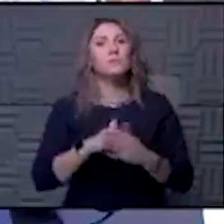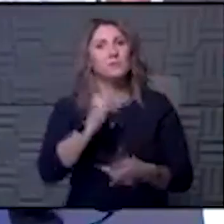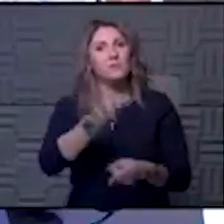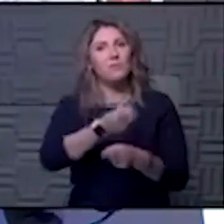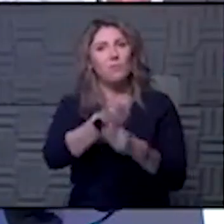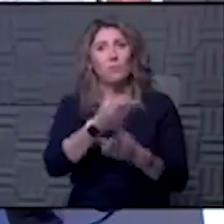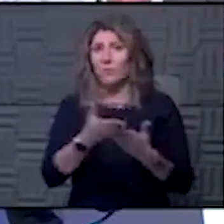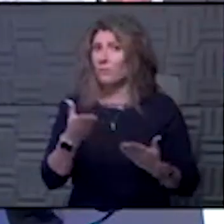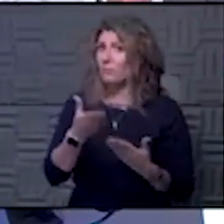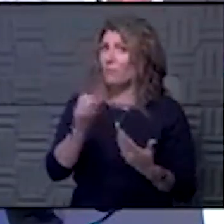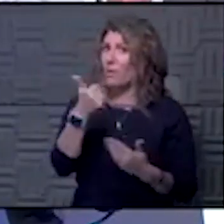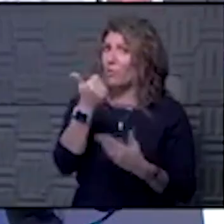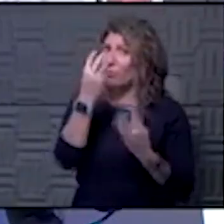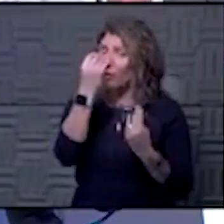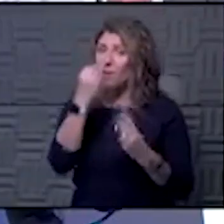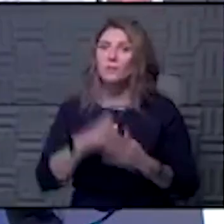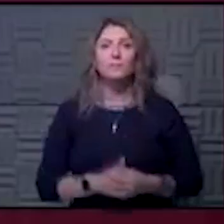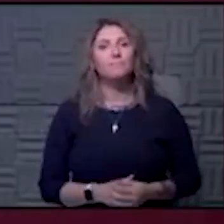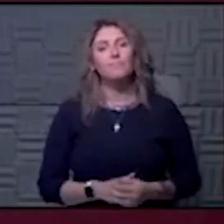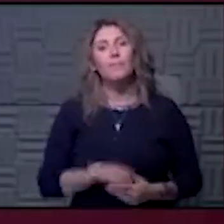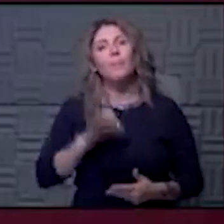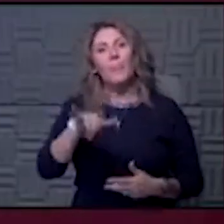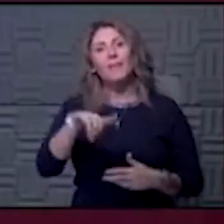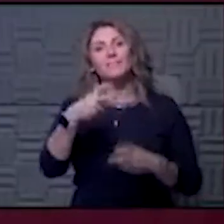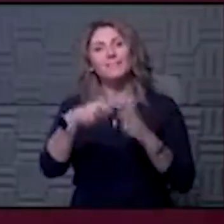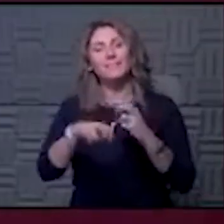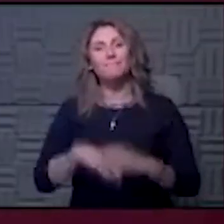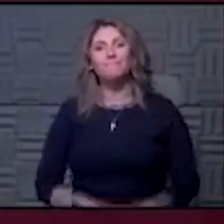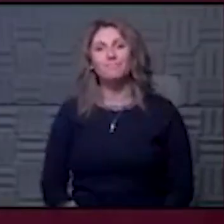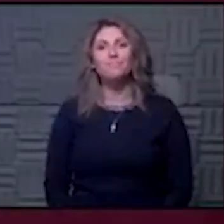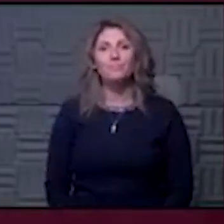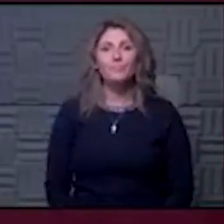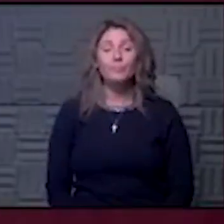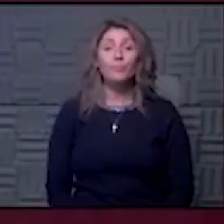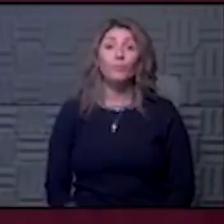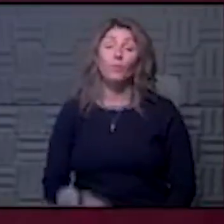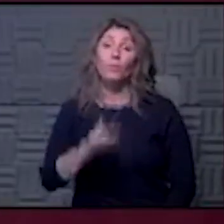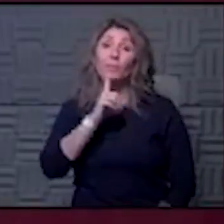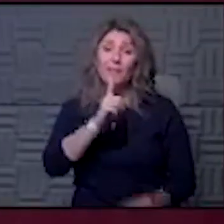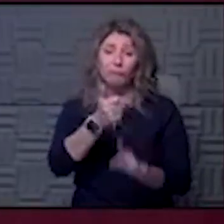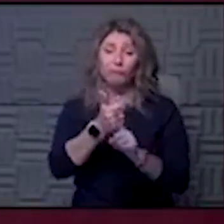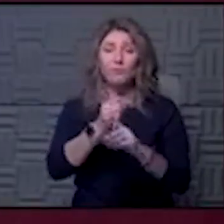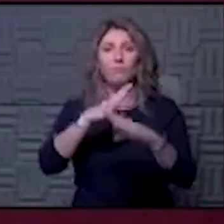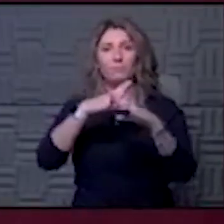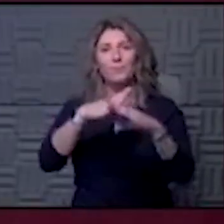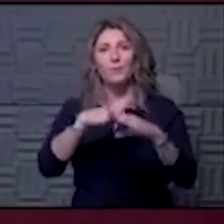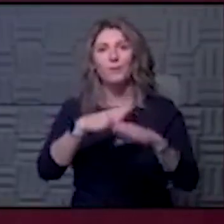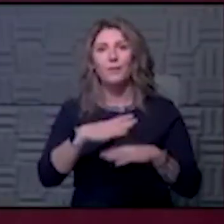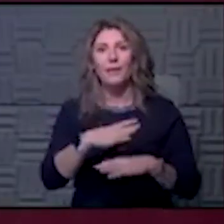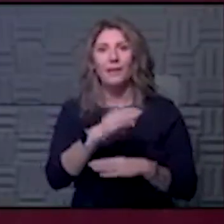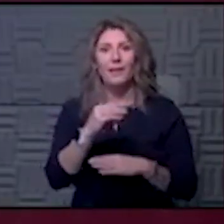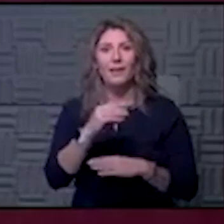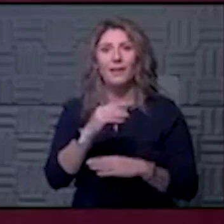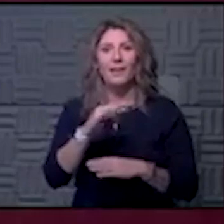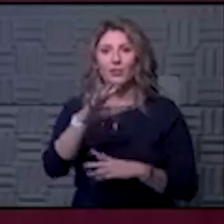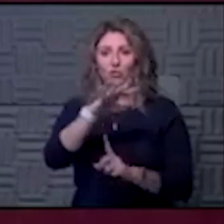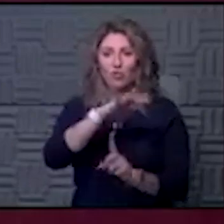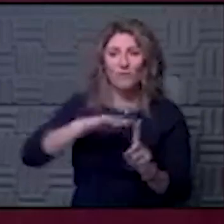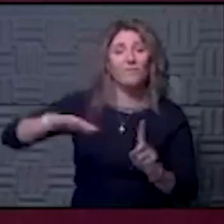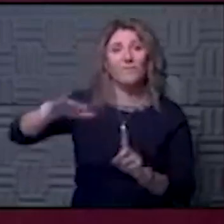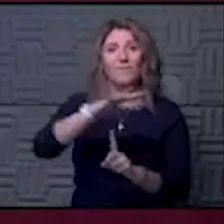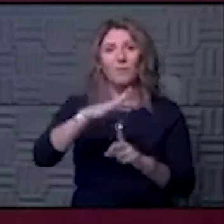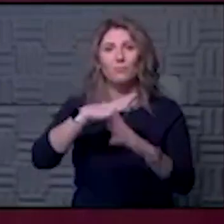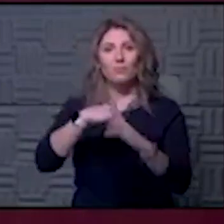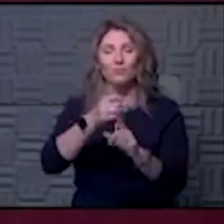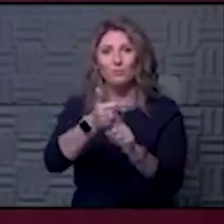Any other thoughts you have? No, that's a tough one. But you know, it's protecting yourself and making sure that your environment protects you as well.